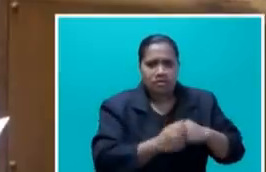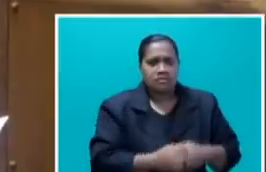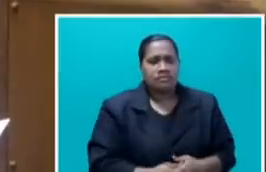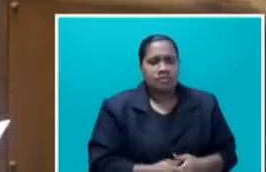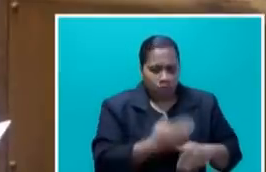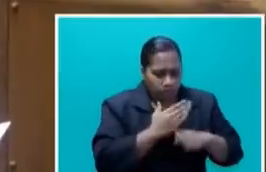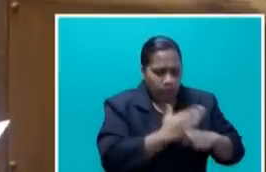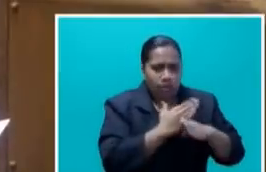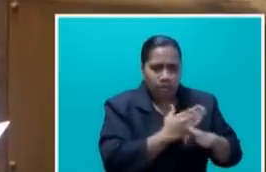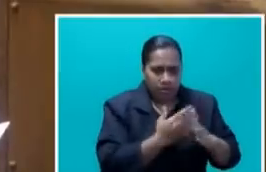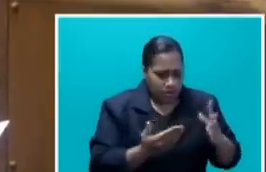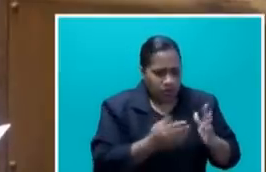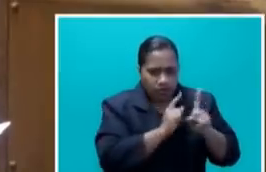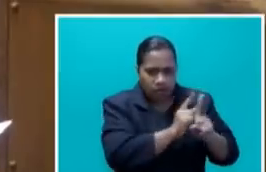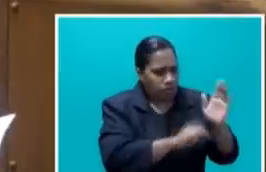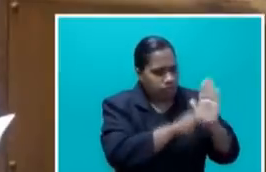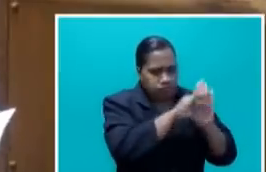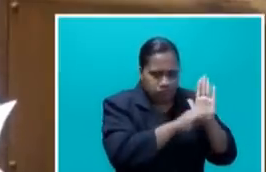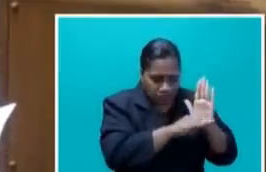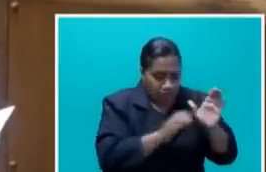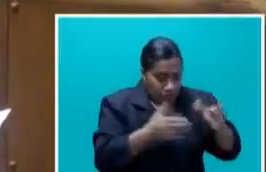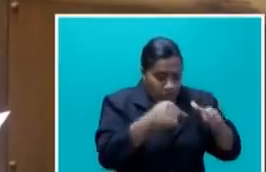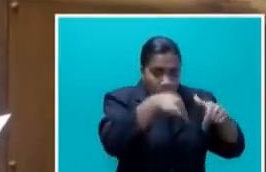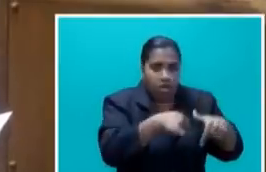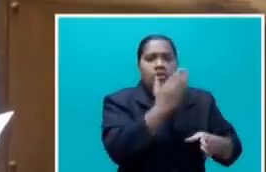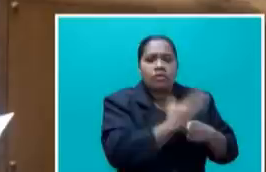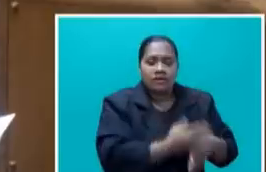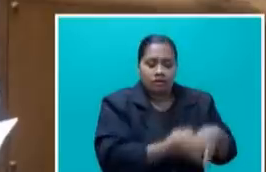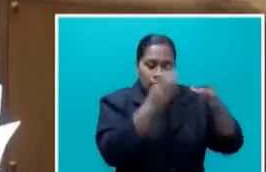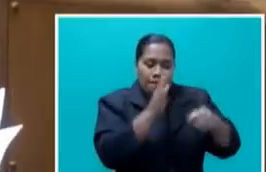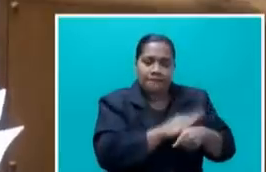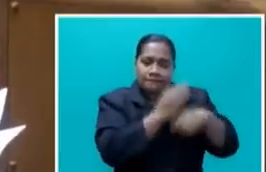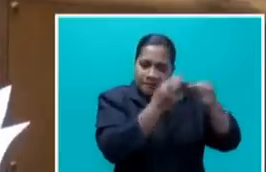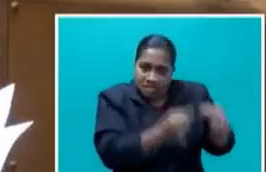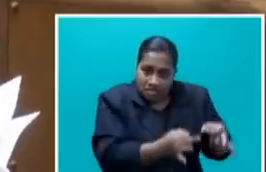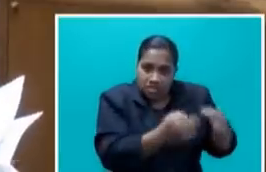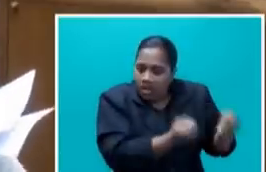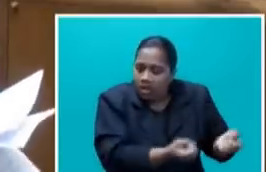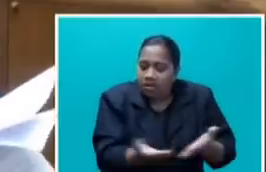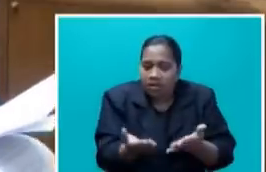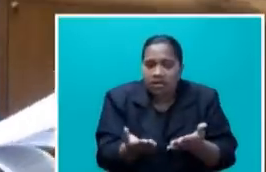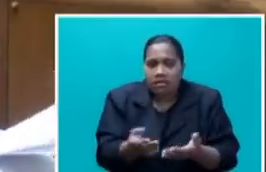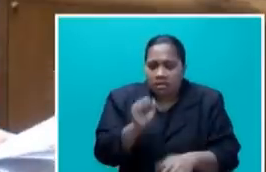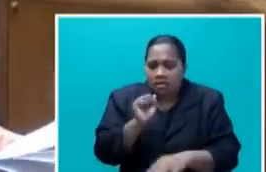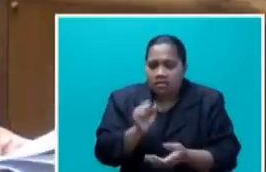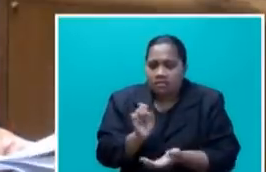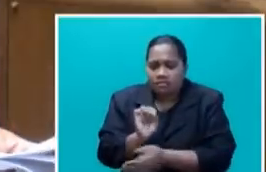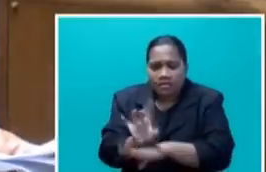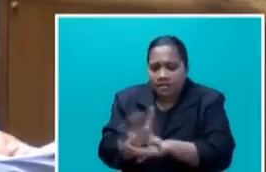where the board is responsible for decision-making and provides strategic direction to the company? Are they implying